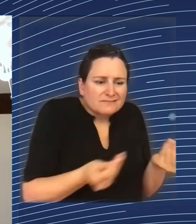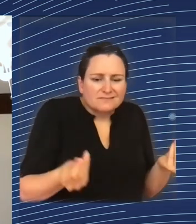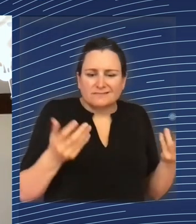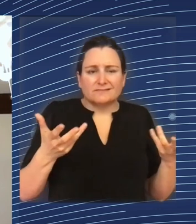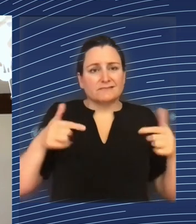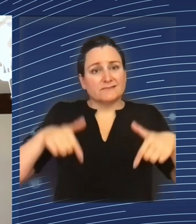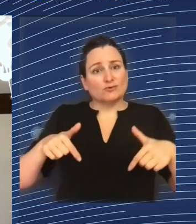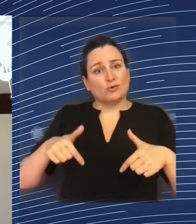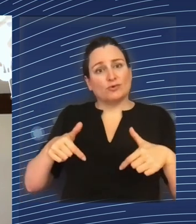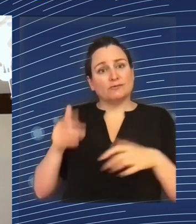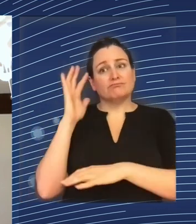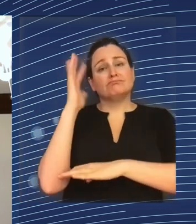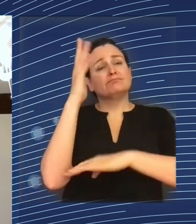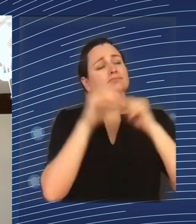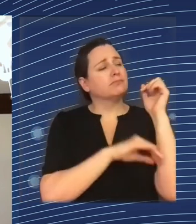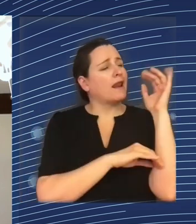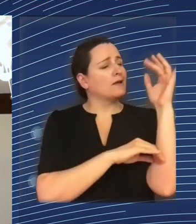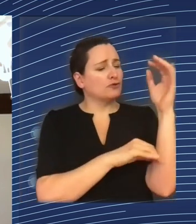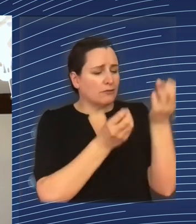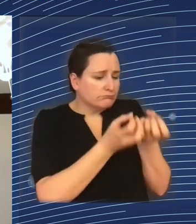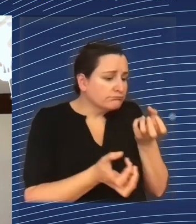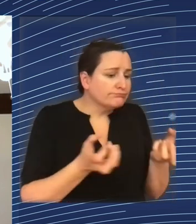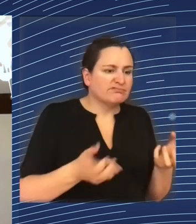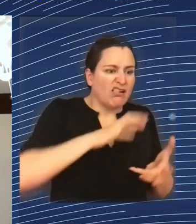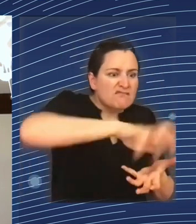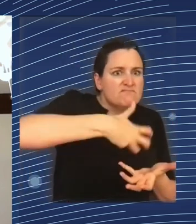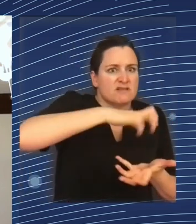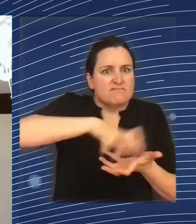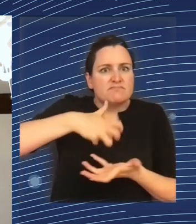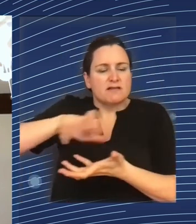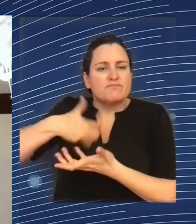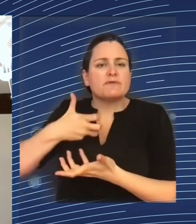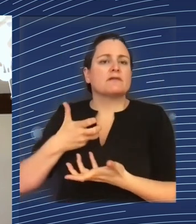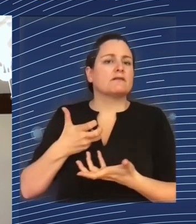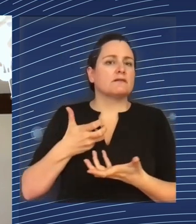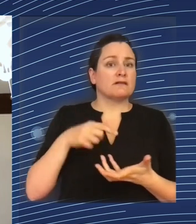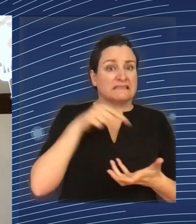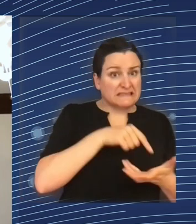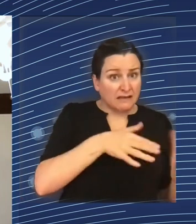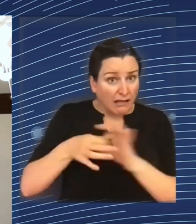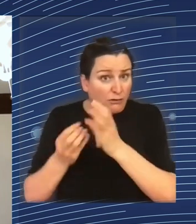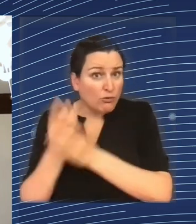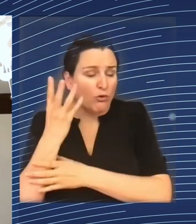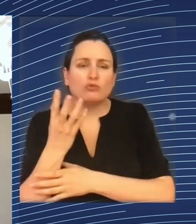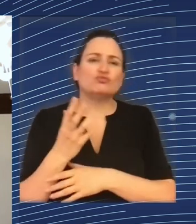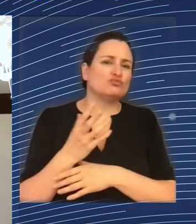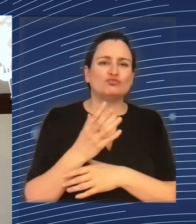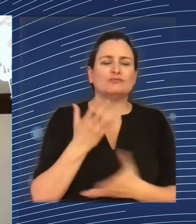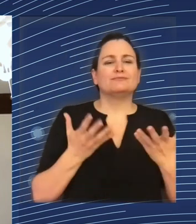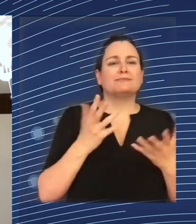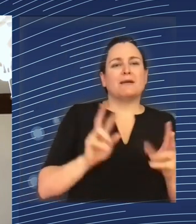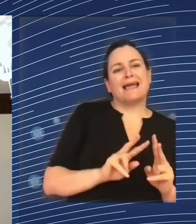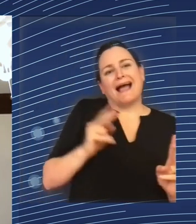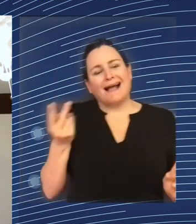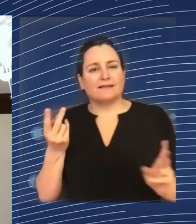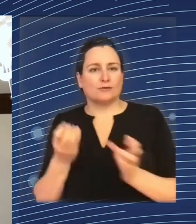resources, then is there anything wrong about it? Well, then let's try, you know, let's try to have growth with even higher carbon prices and so on.